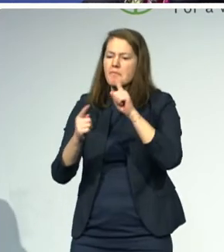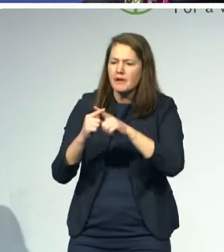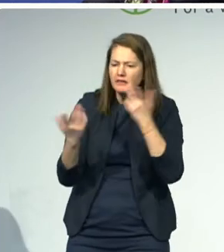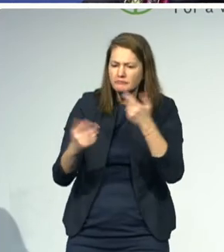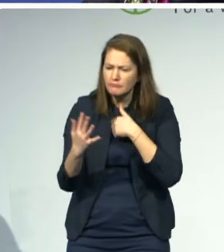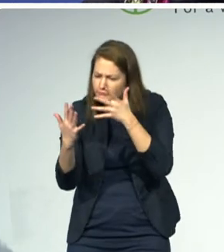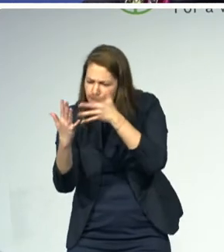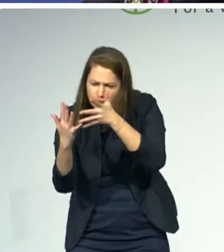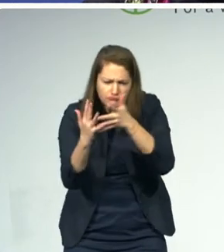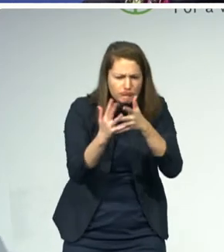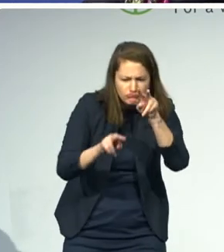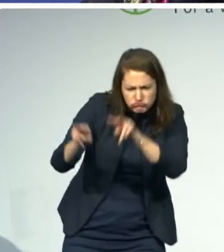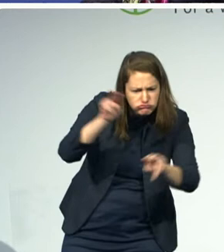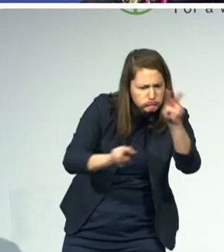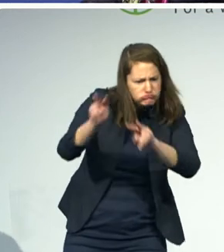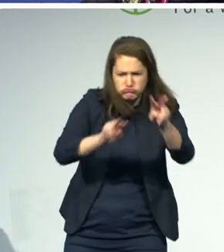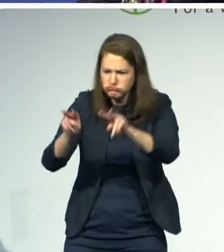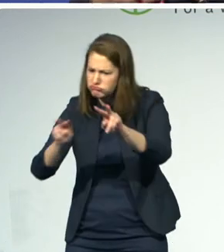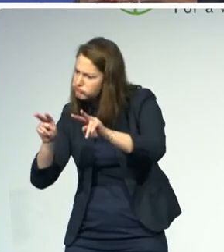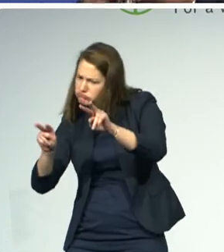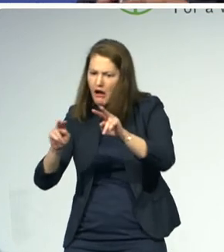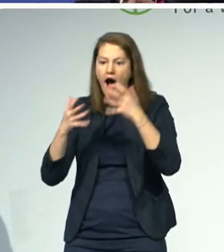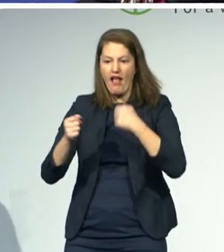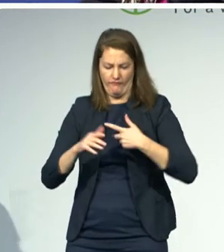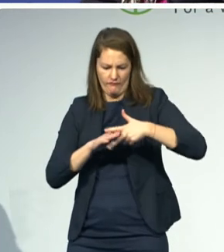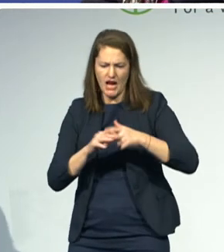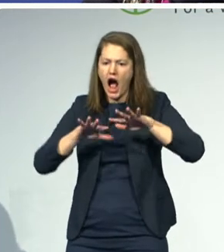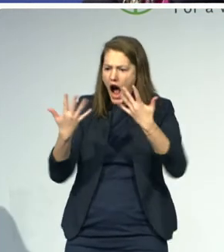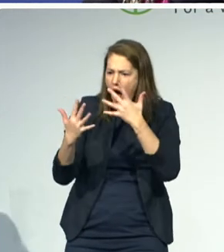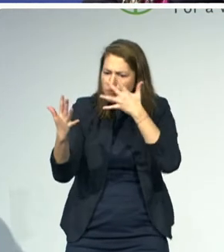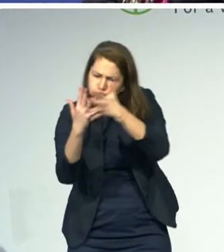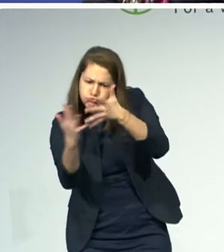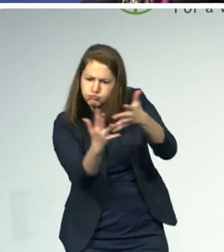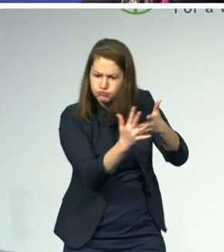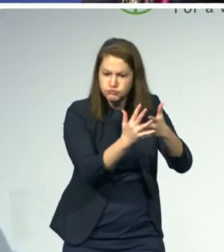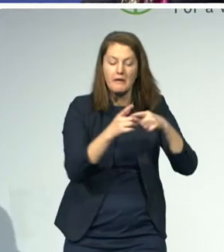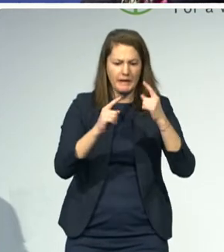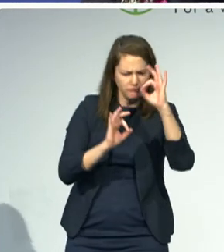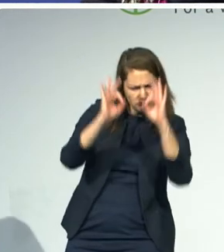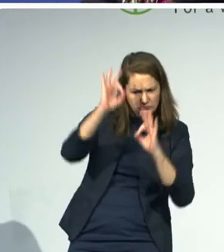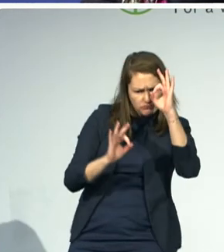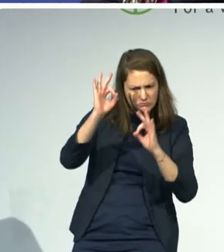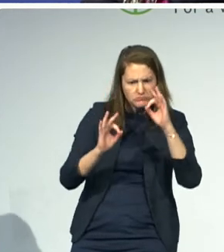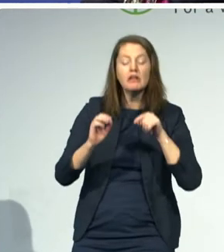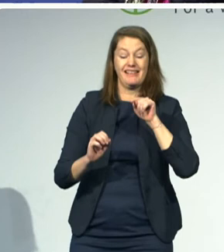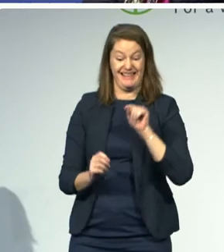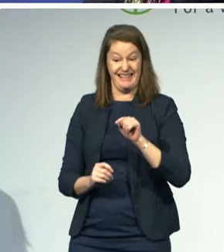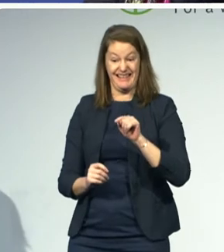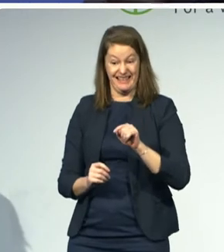associated with administering those and scaling up the assistive technology for vision